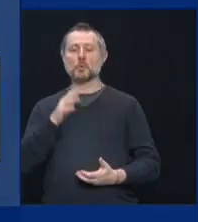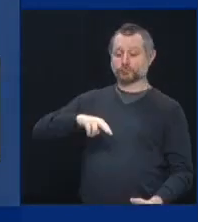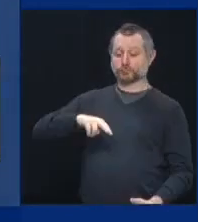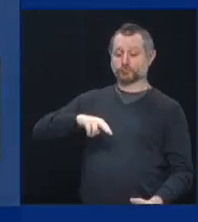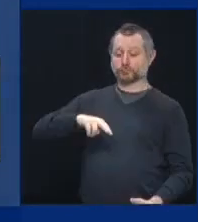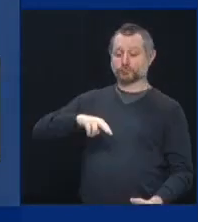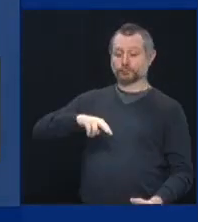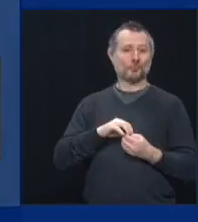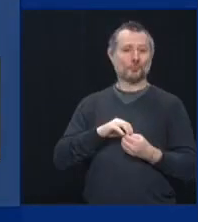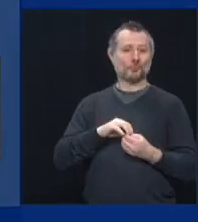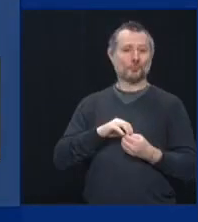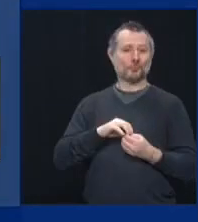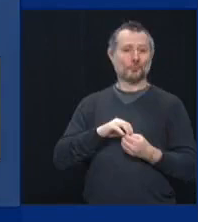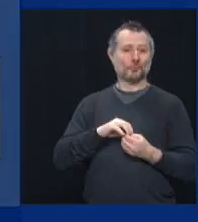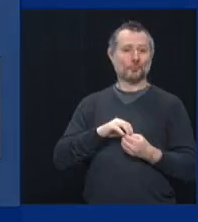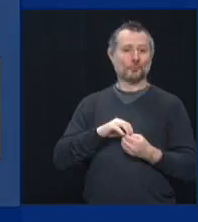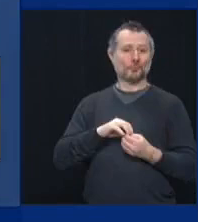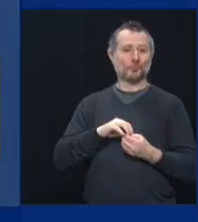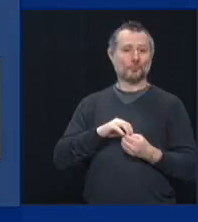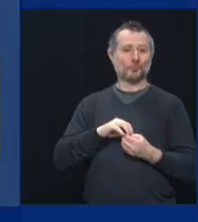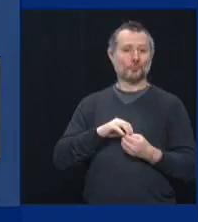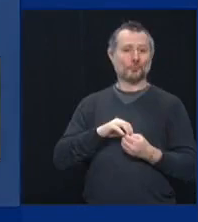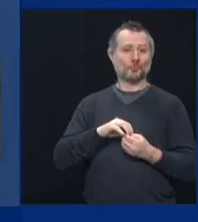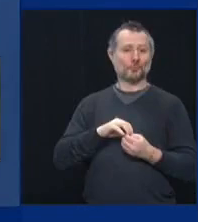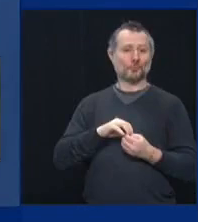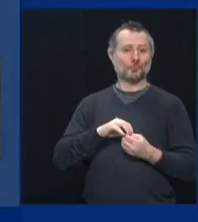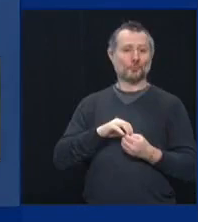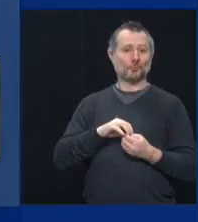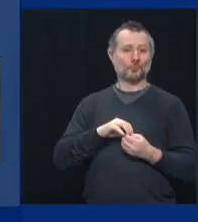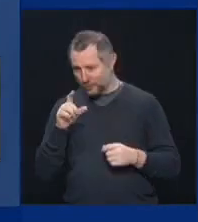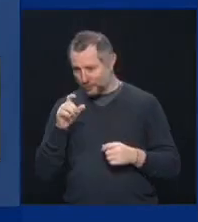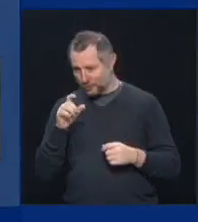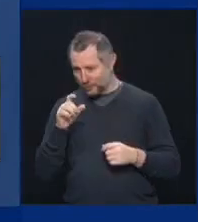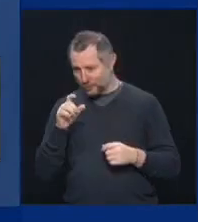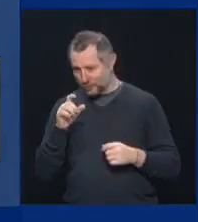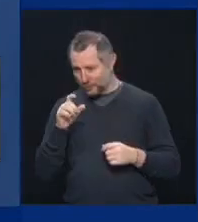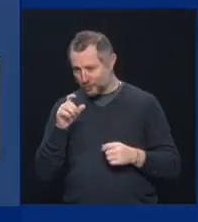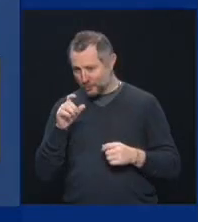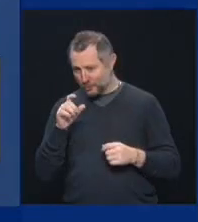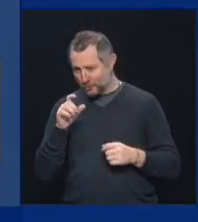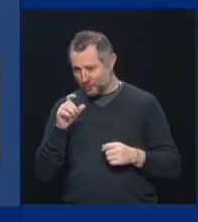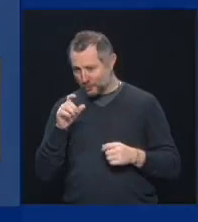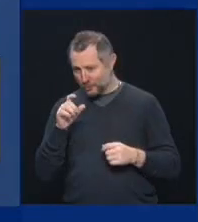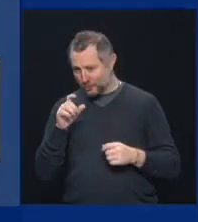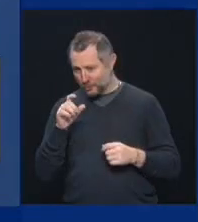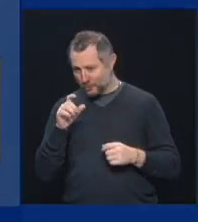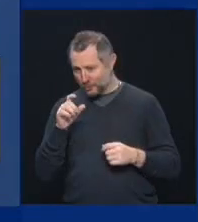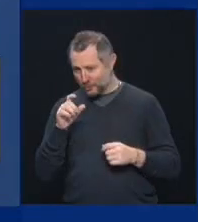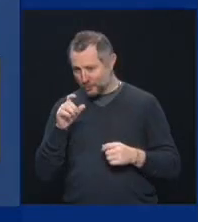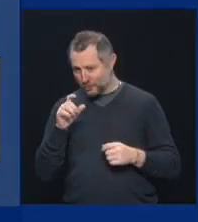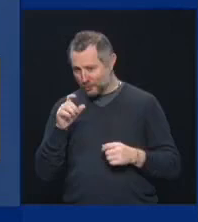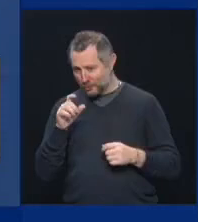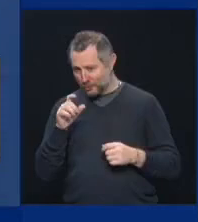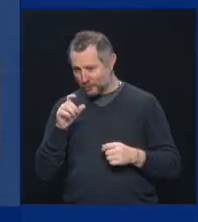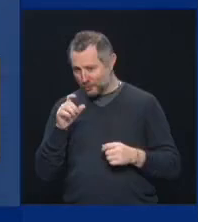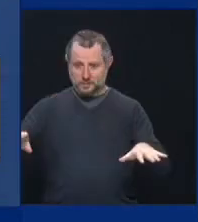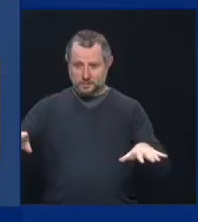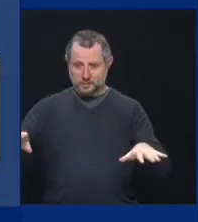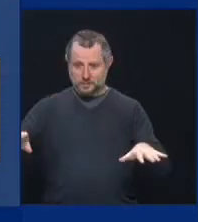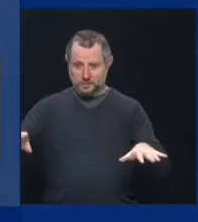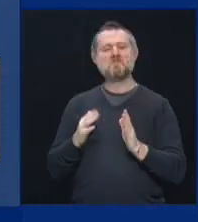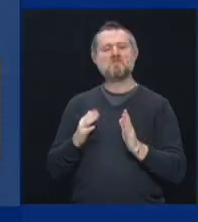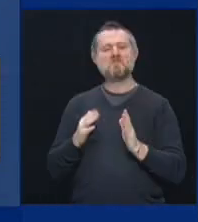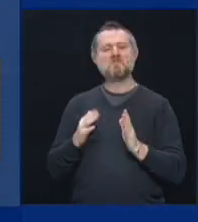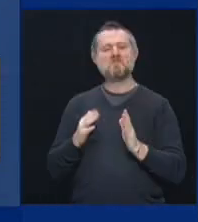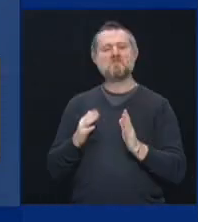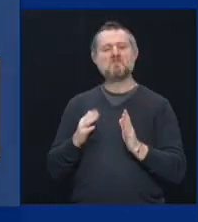going to be a logistical operation like you've never seen to get millions of doses in people's arms.